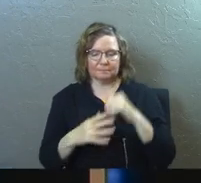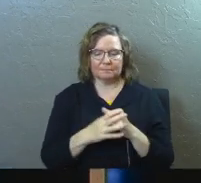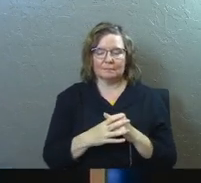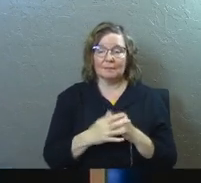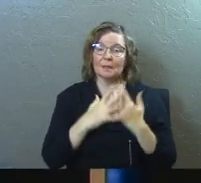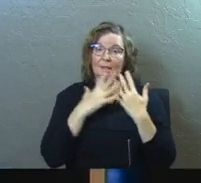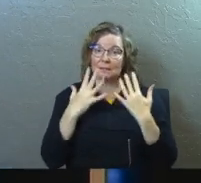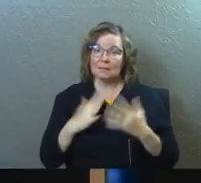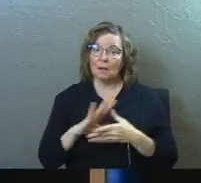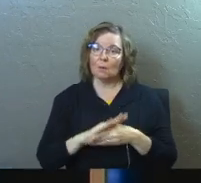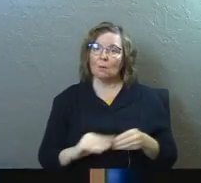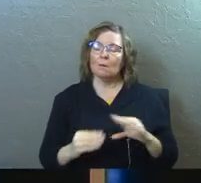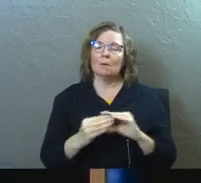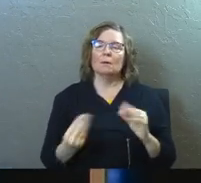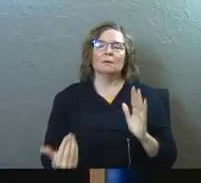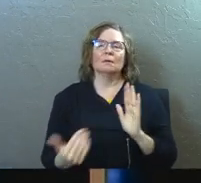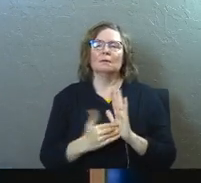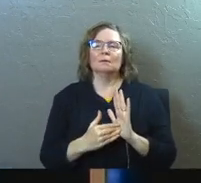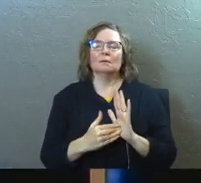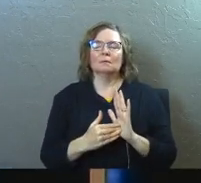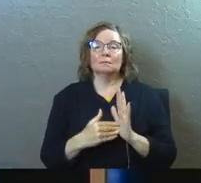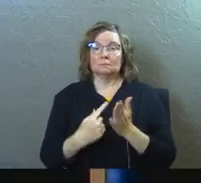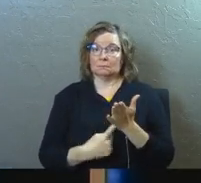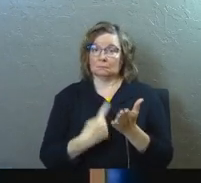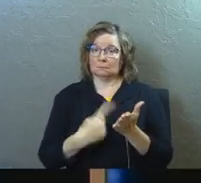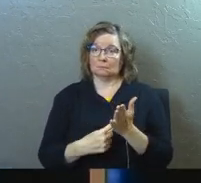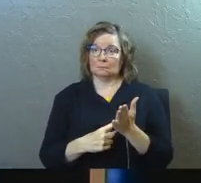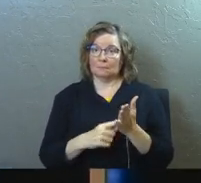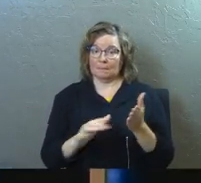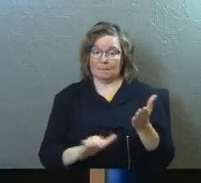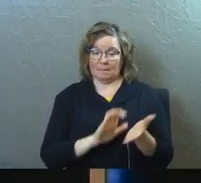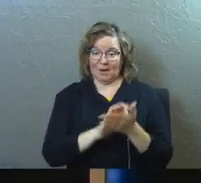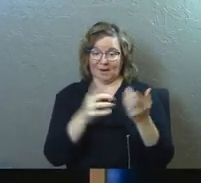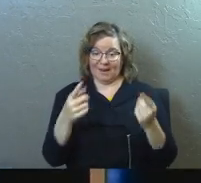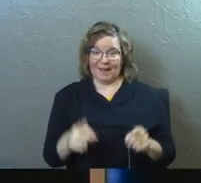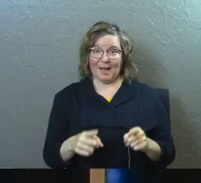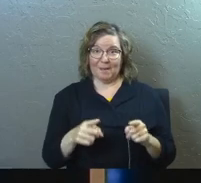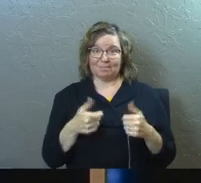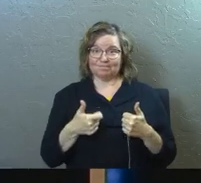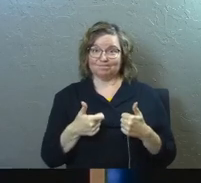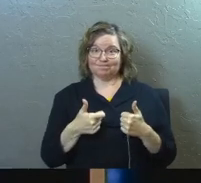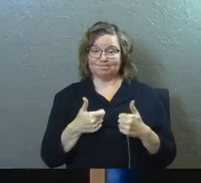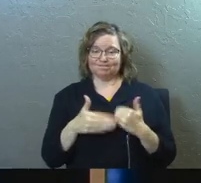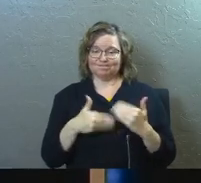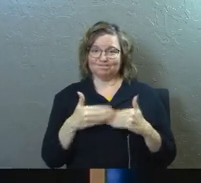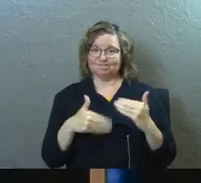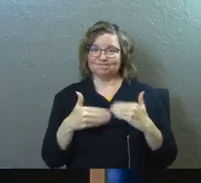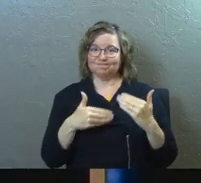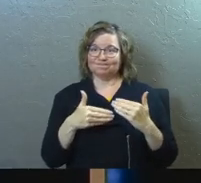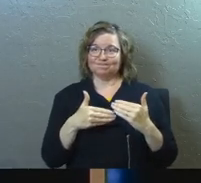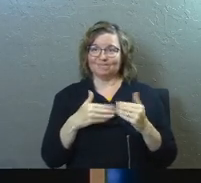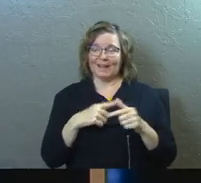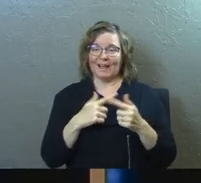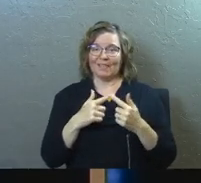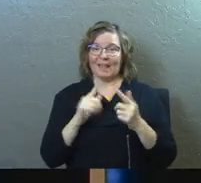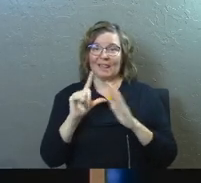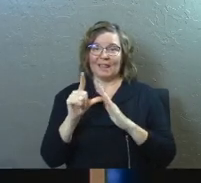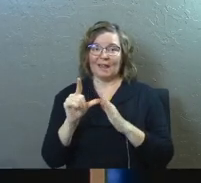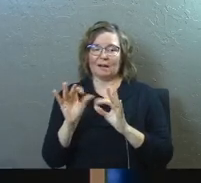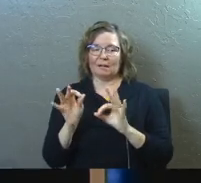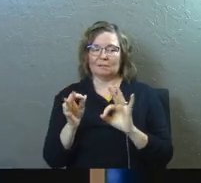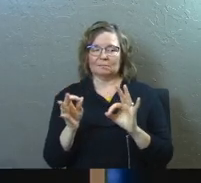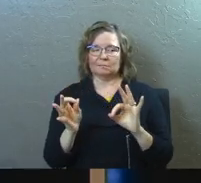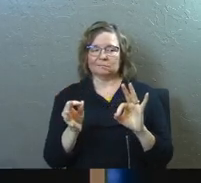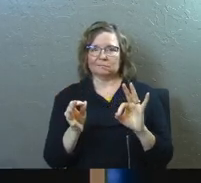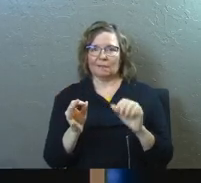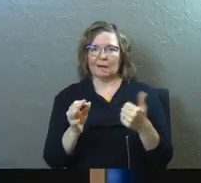The sad story, again, is sometimes the marriage happens and decades later, the eyes start to drift and the